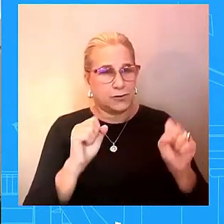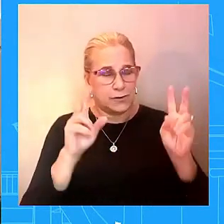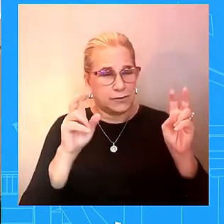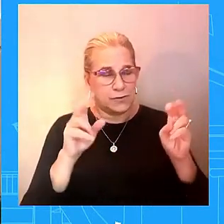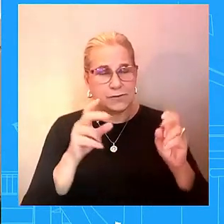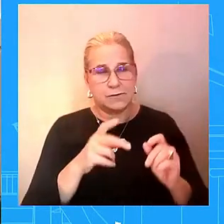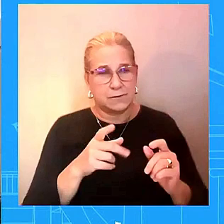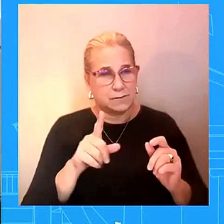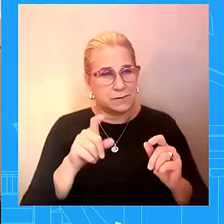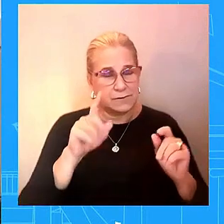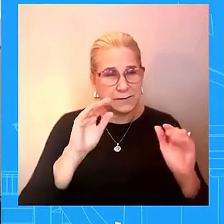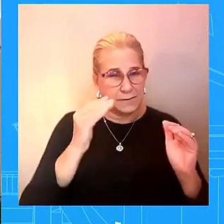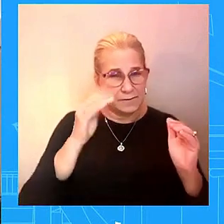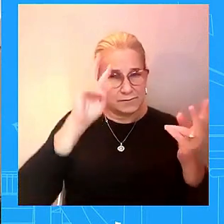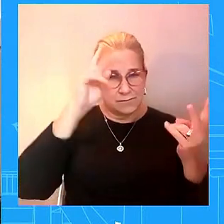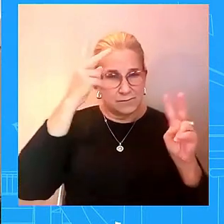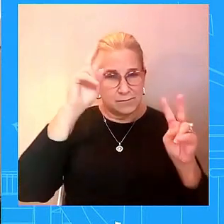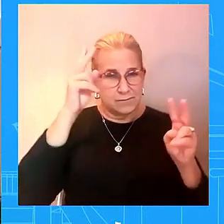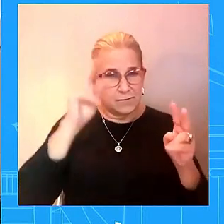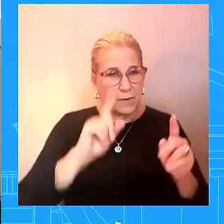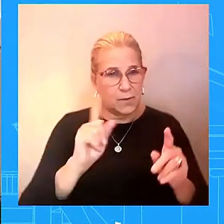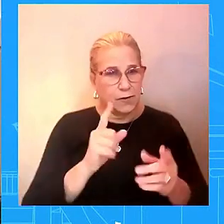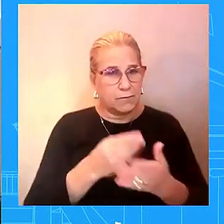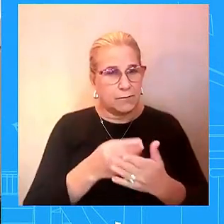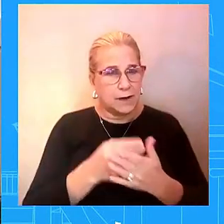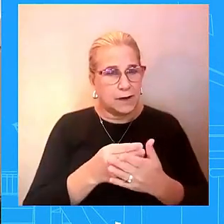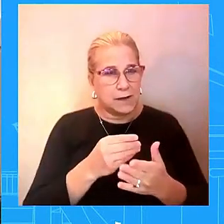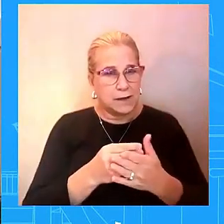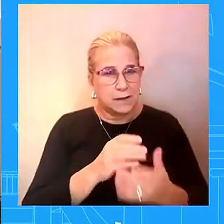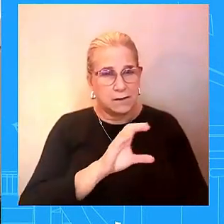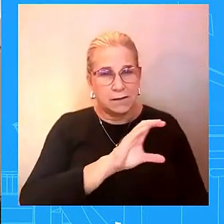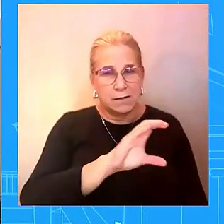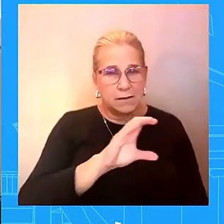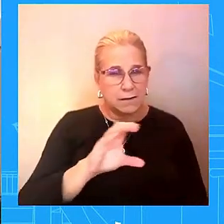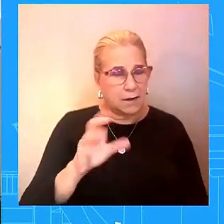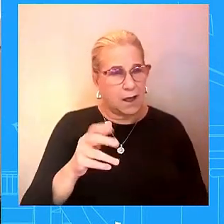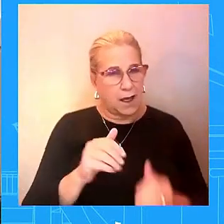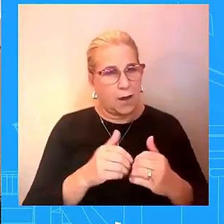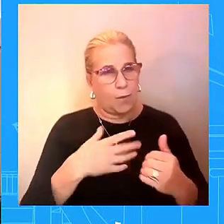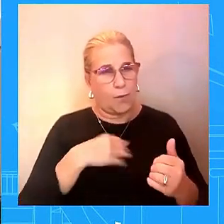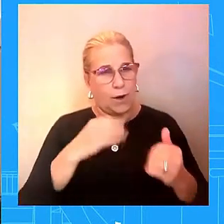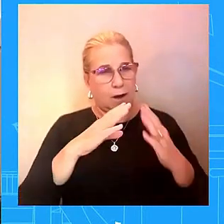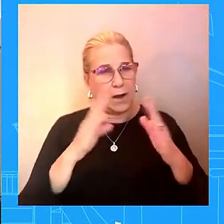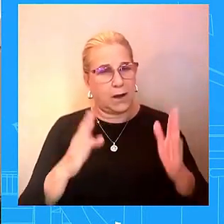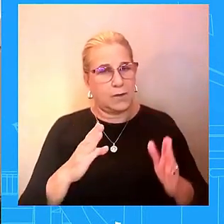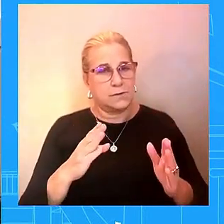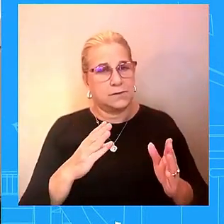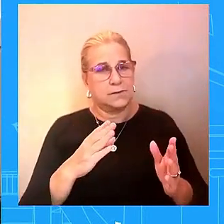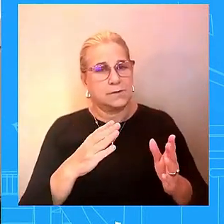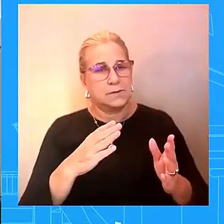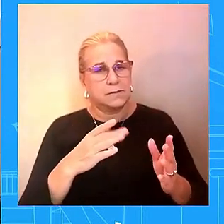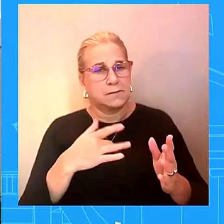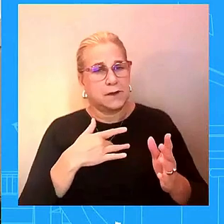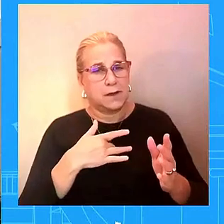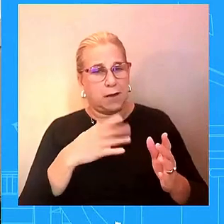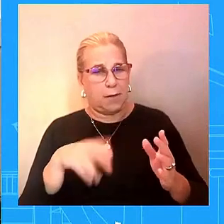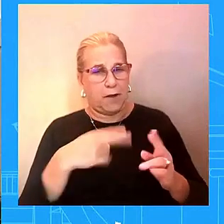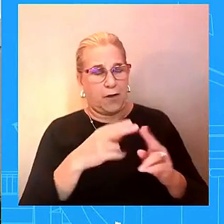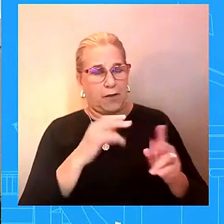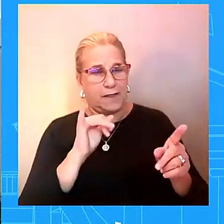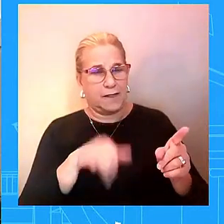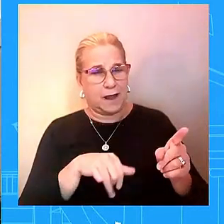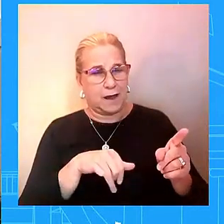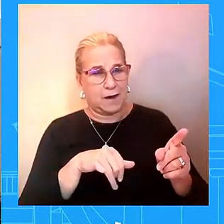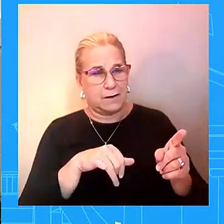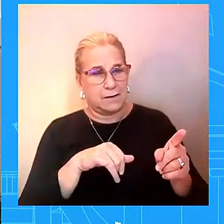been directed to so how concerned is the white house still about what that might do to not just people taking in